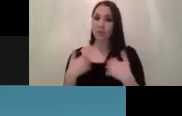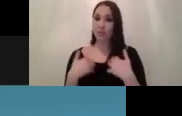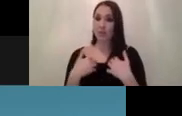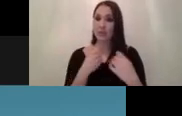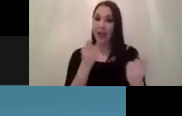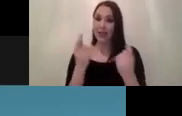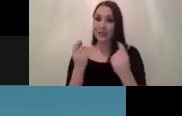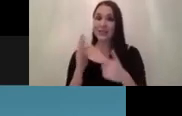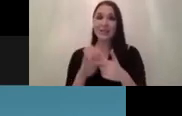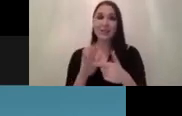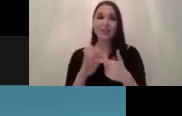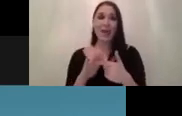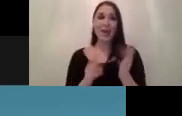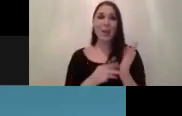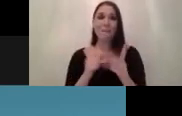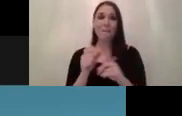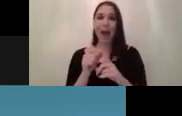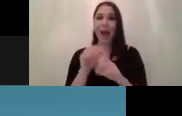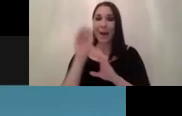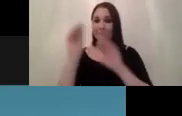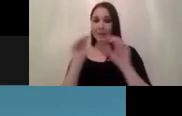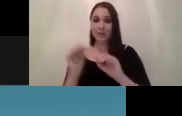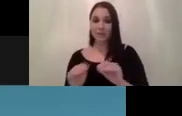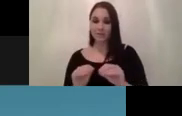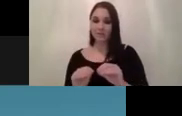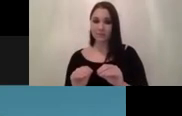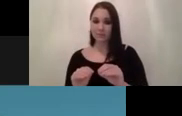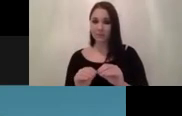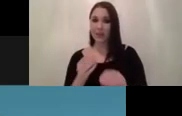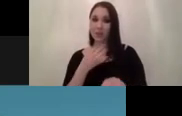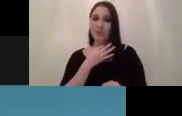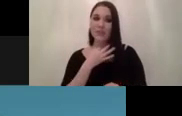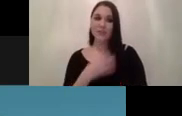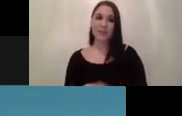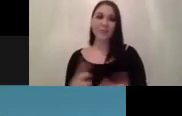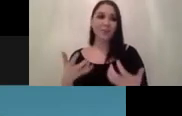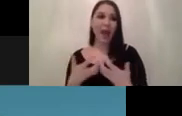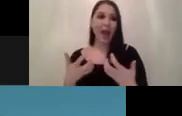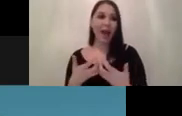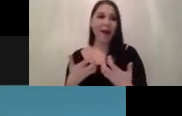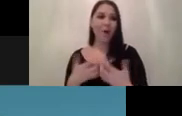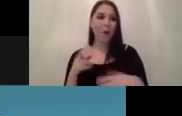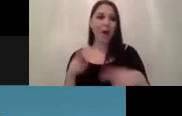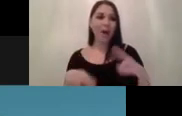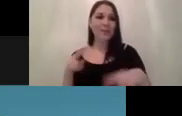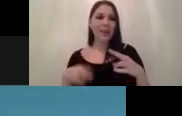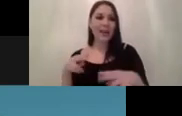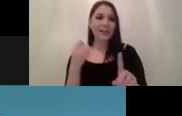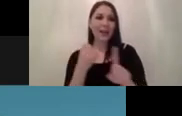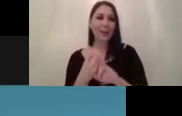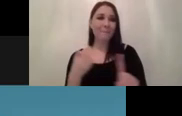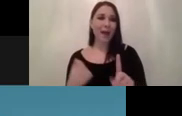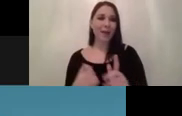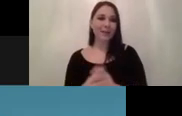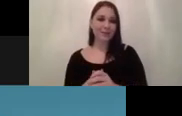then you can basically map them onto the risk impact matrix along the risk how do we assess impact impact is not so easy to assess